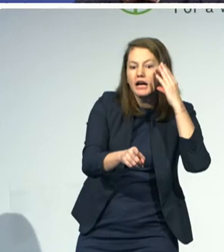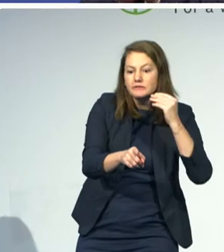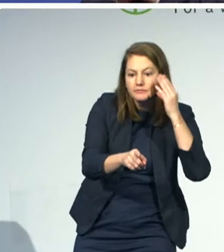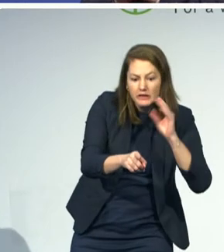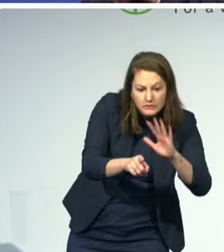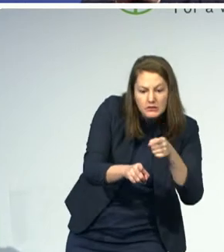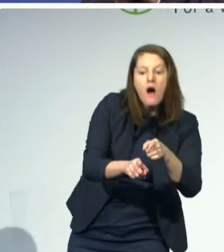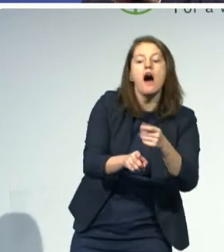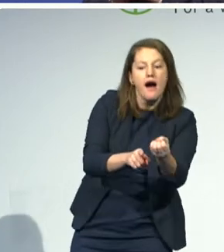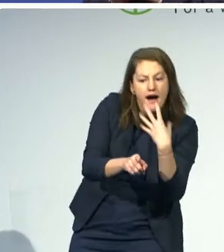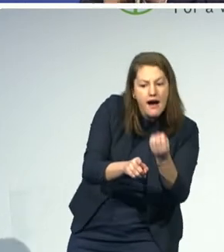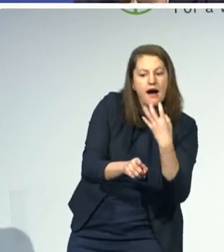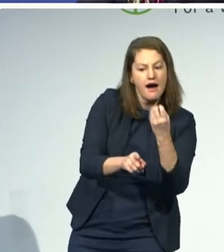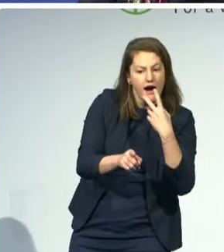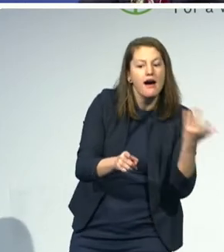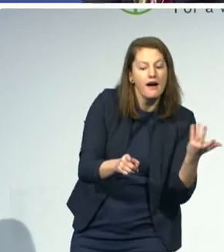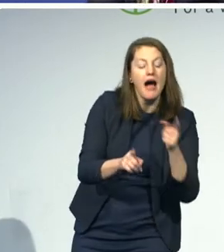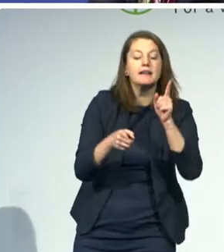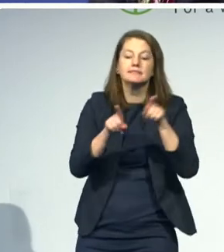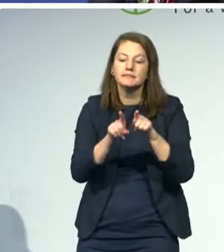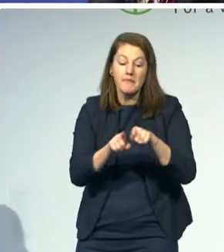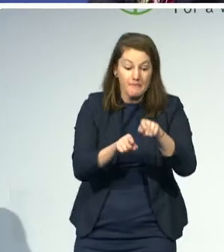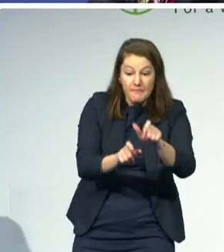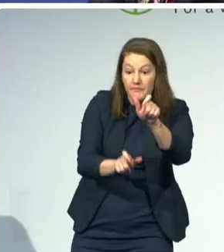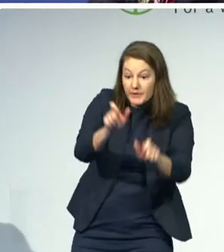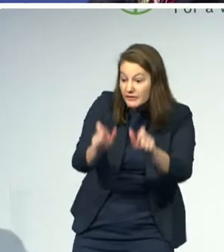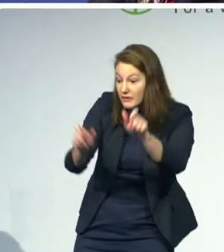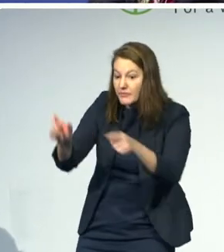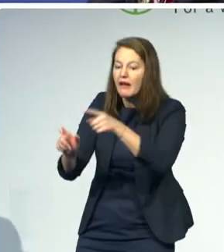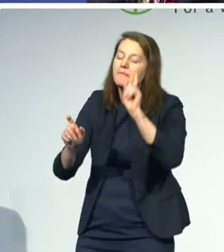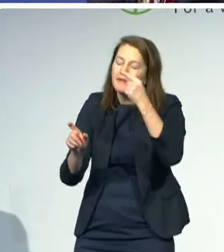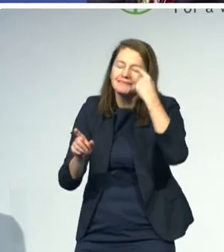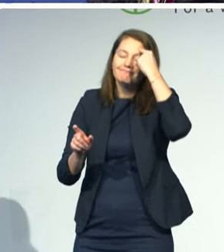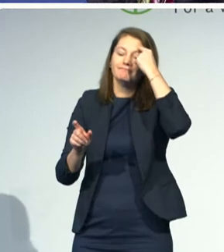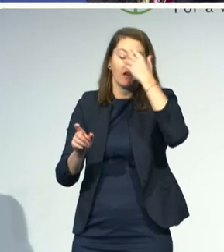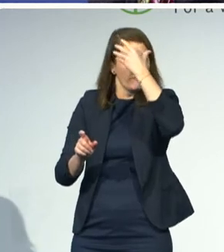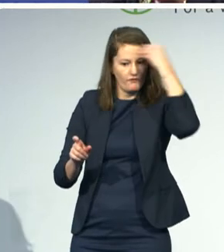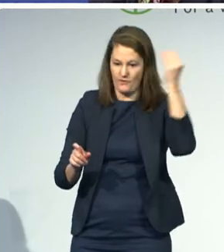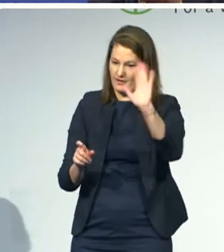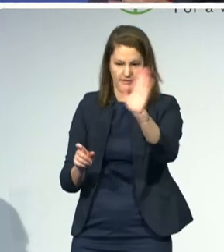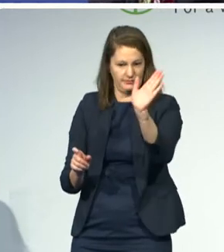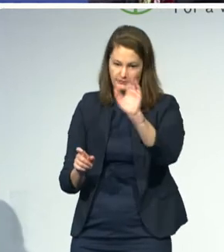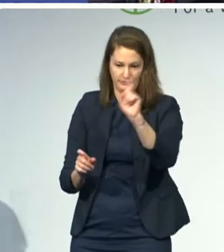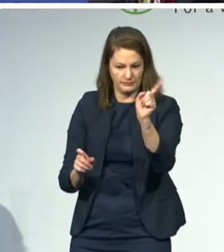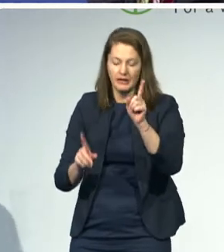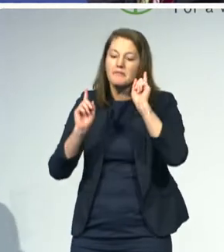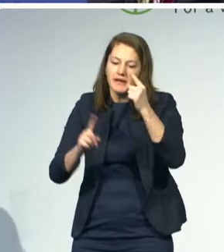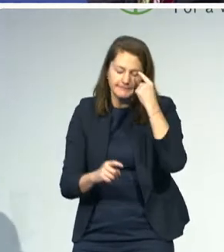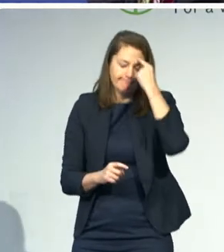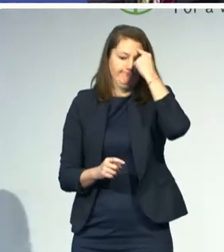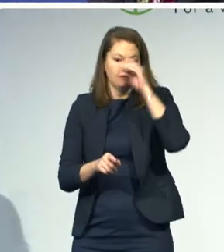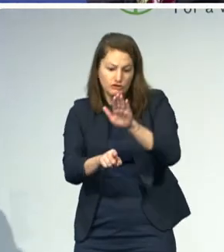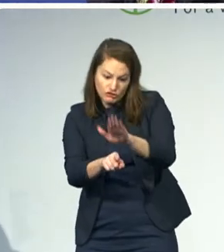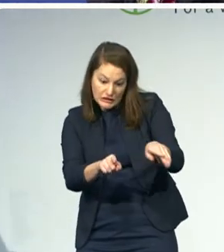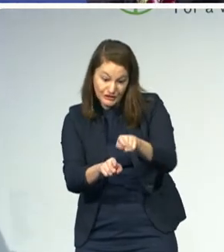that is critical to this discussion on education for children with disabilities. It is important to